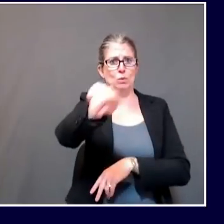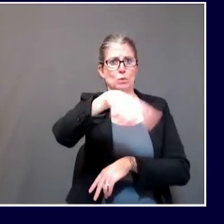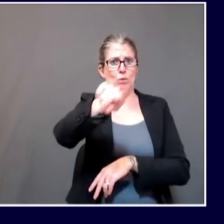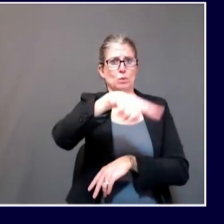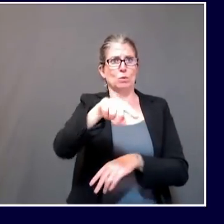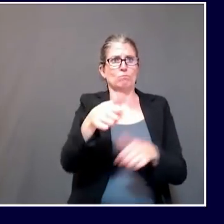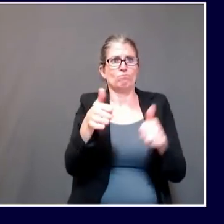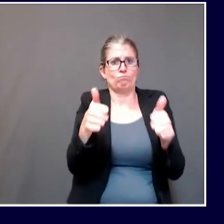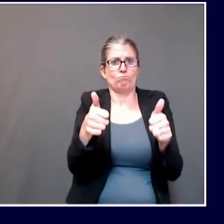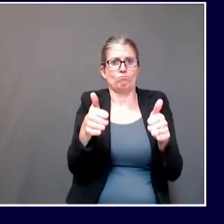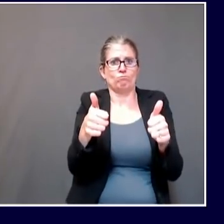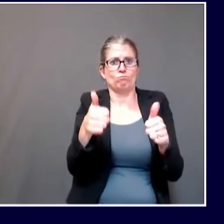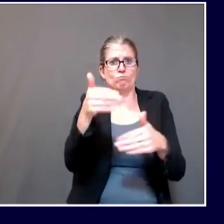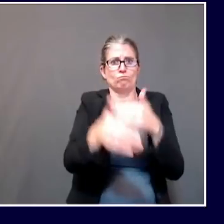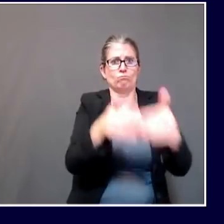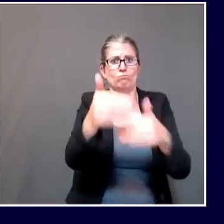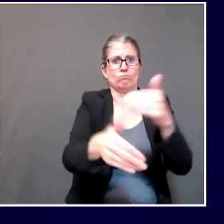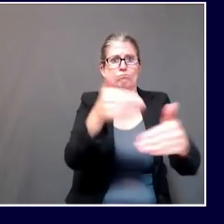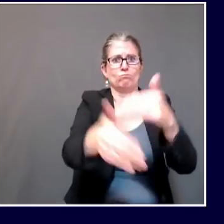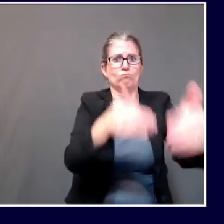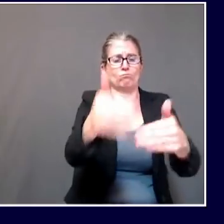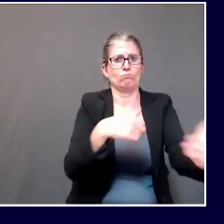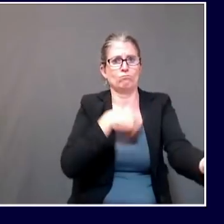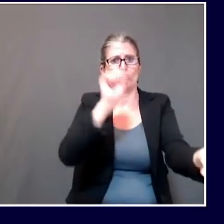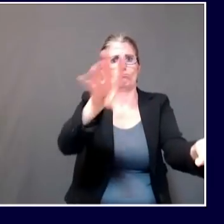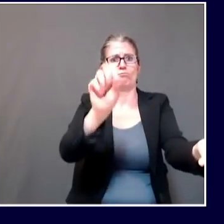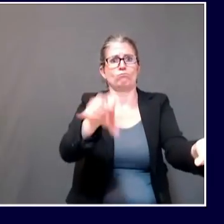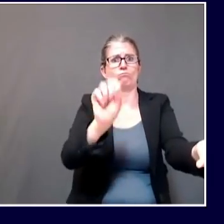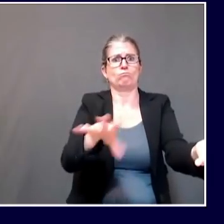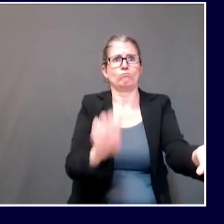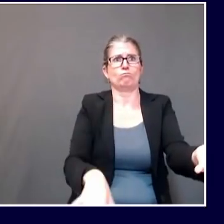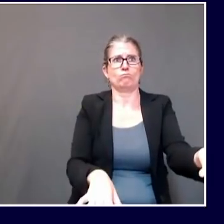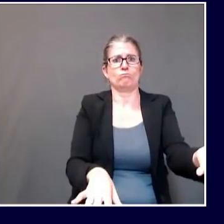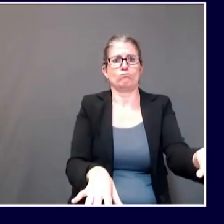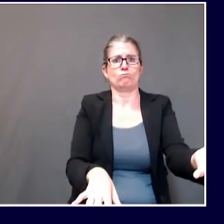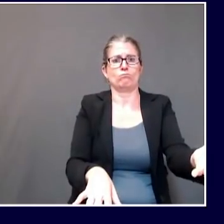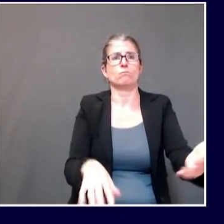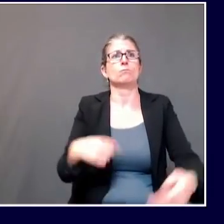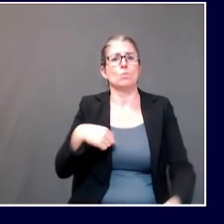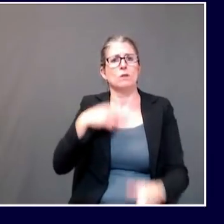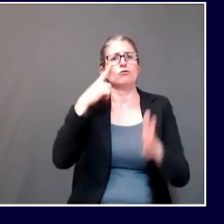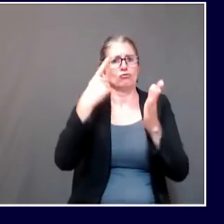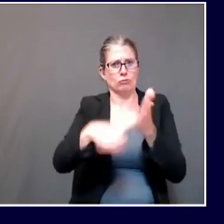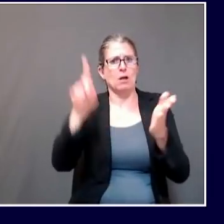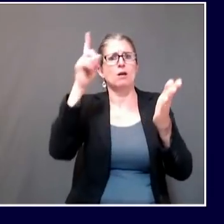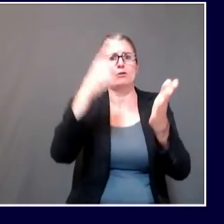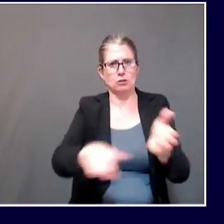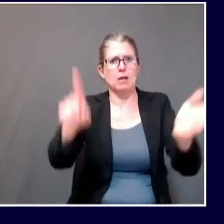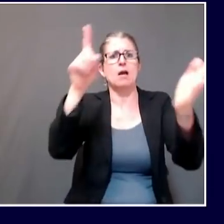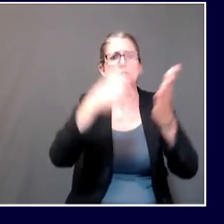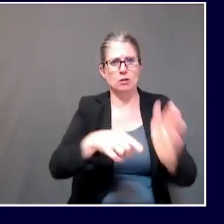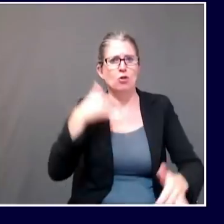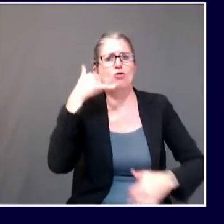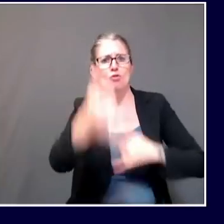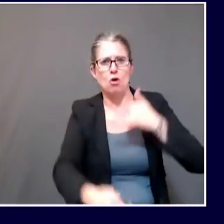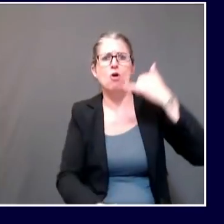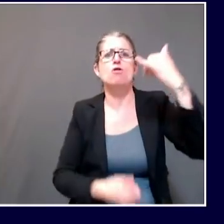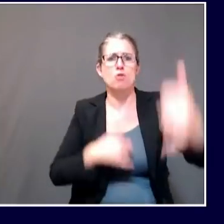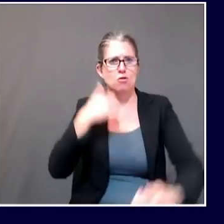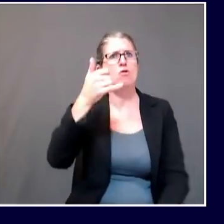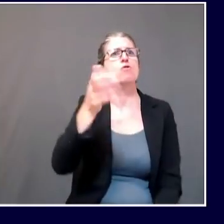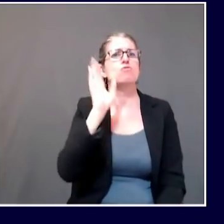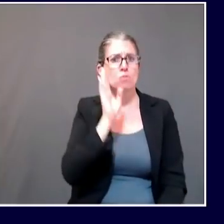We check in with facilities quite frequently to make sure that if they've got additional resource requests, if they've got technical